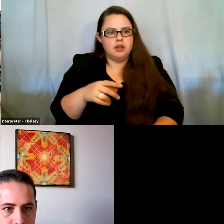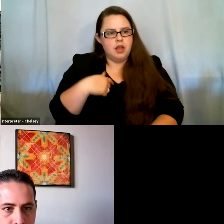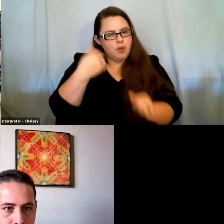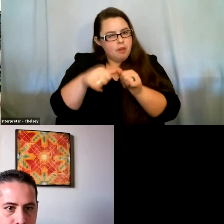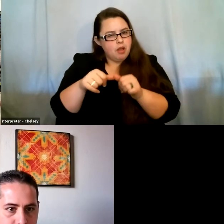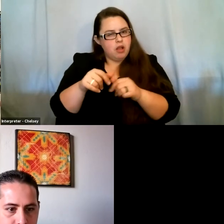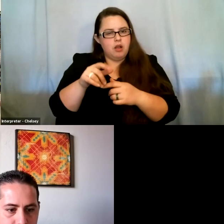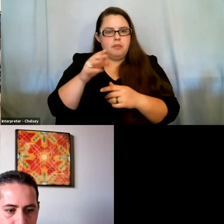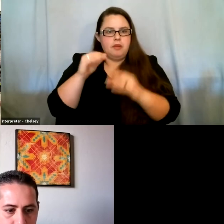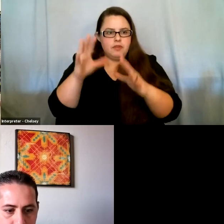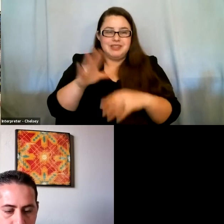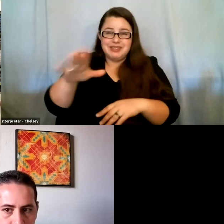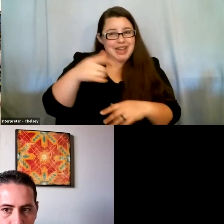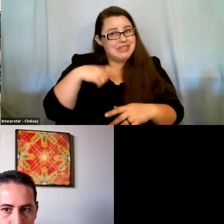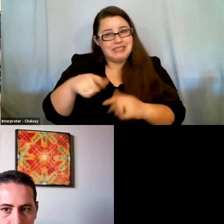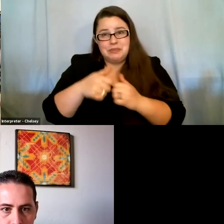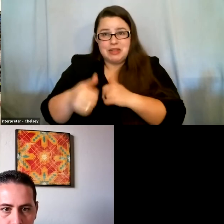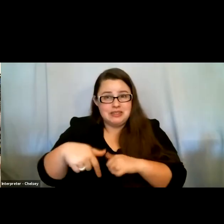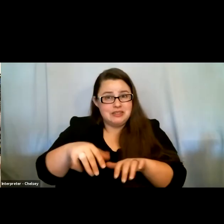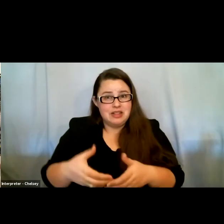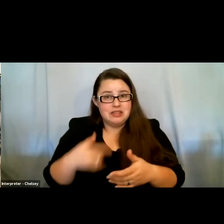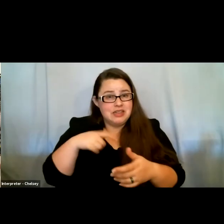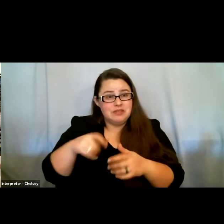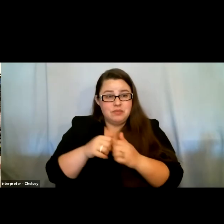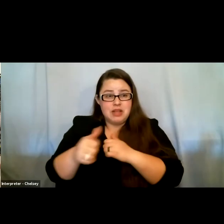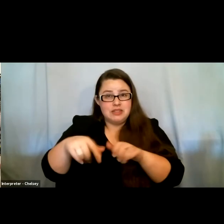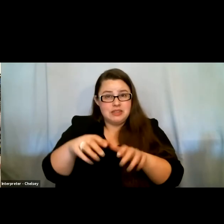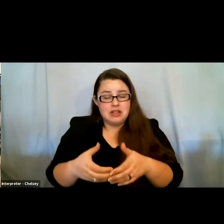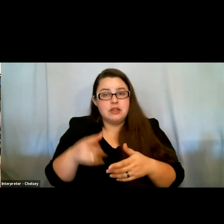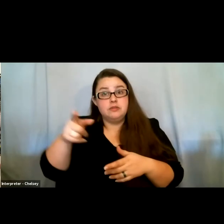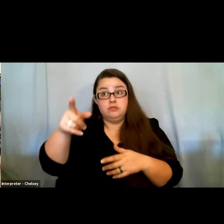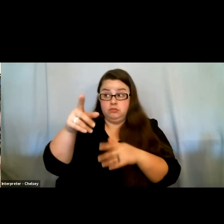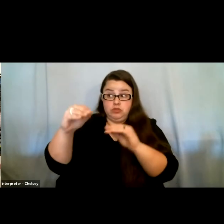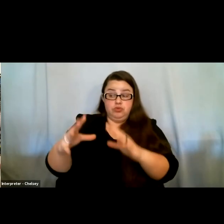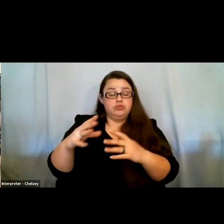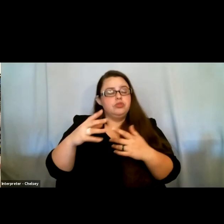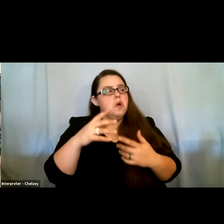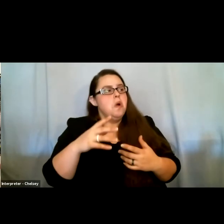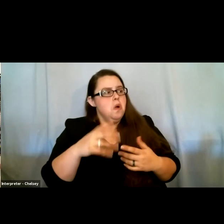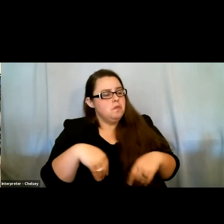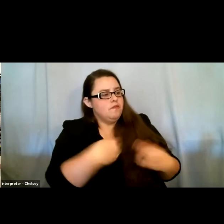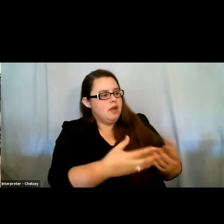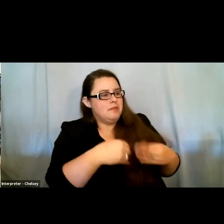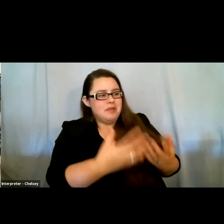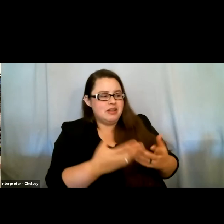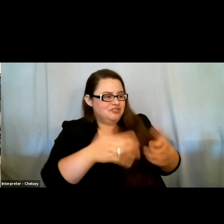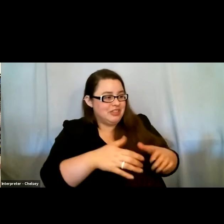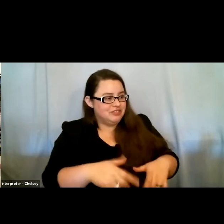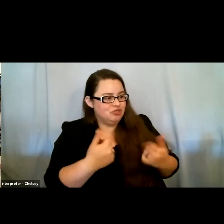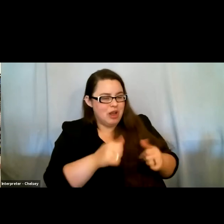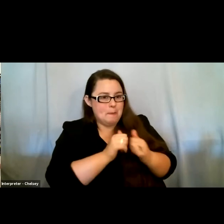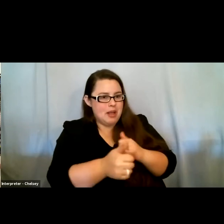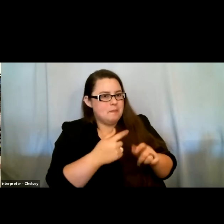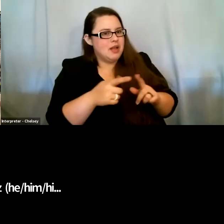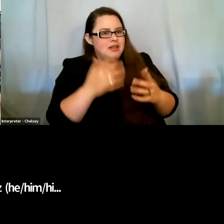with my professor, like, oh, I need to pass this class. I need to pass this class. And he gave me a bunch of chances to pass the class, right? But unfortunately it was just too,